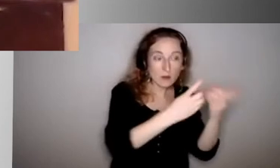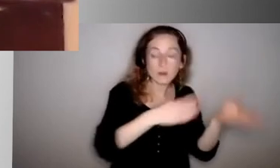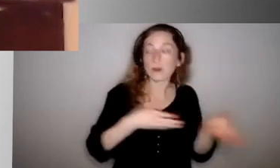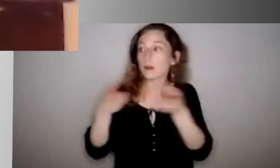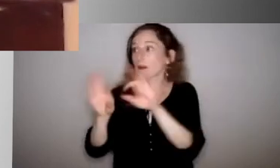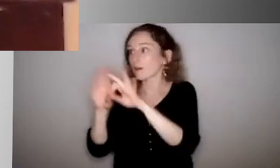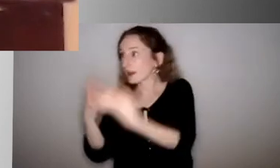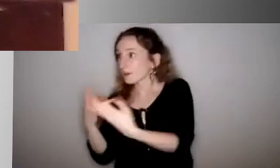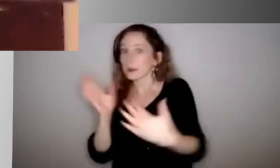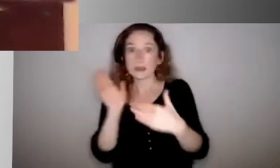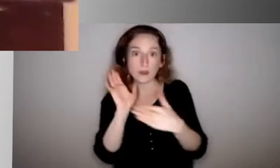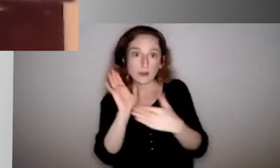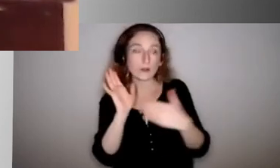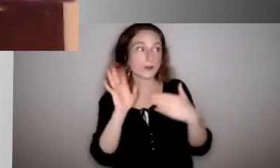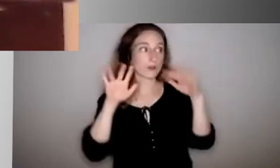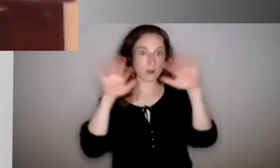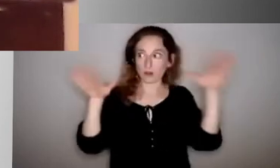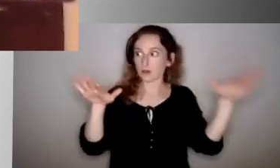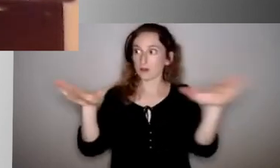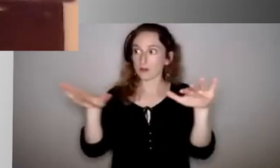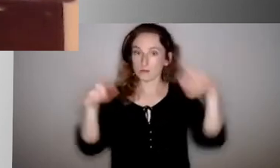services to our children so that we can keep them on track.